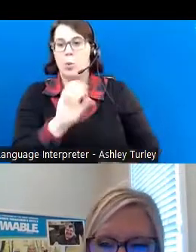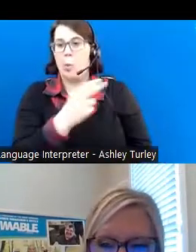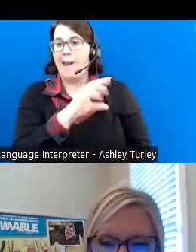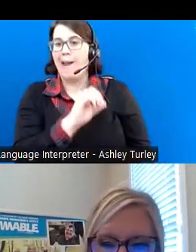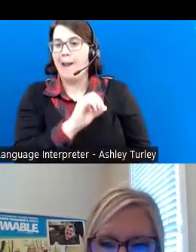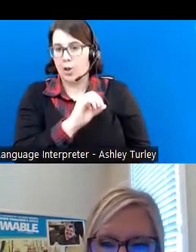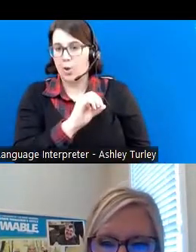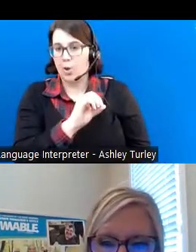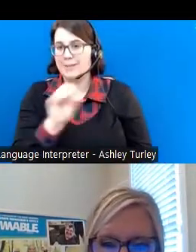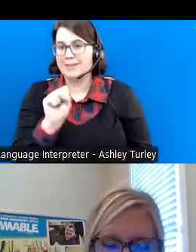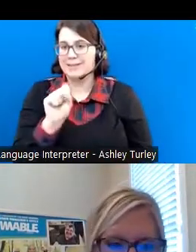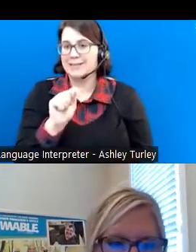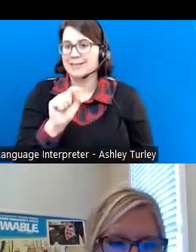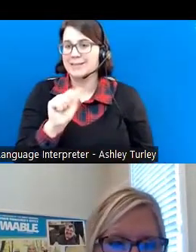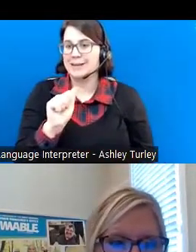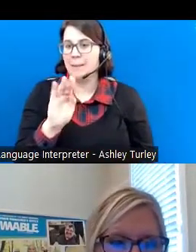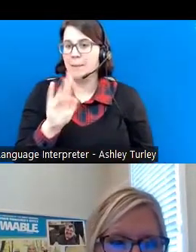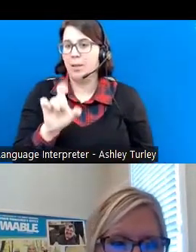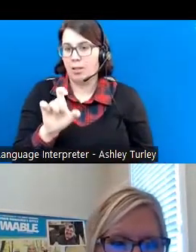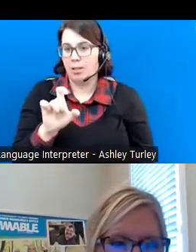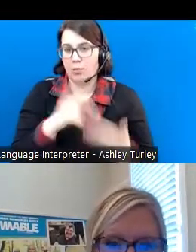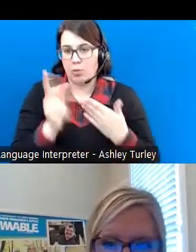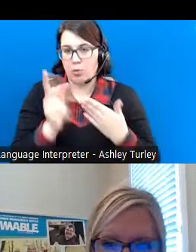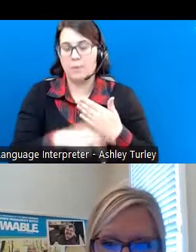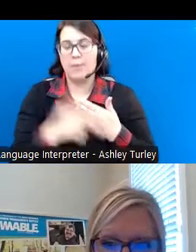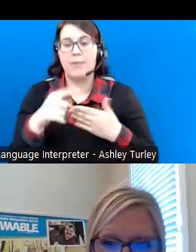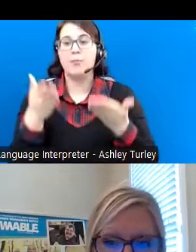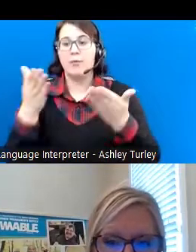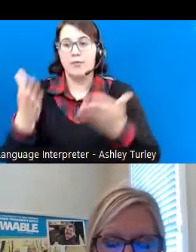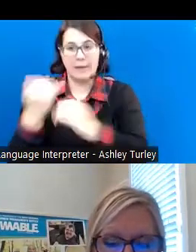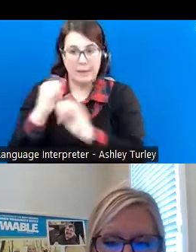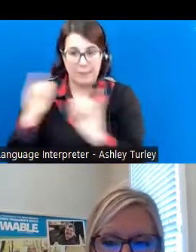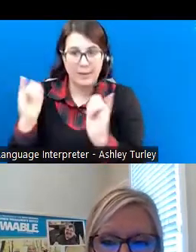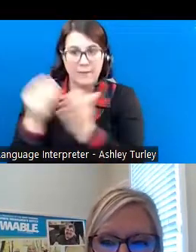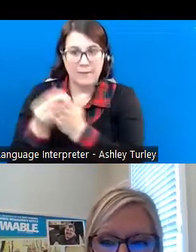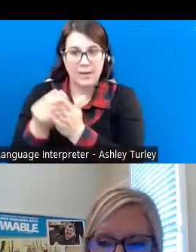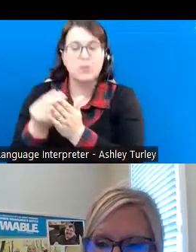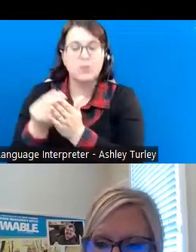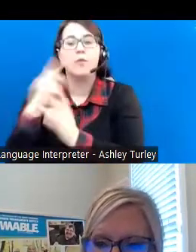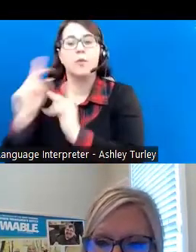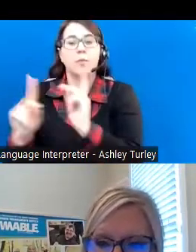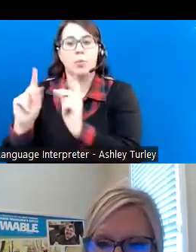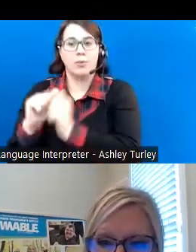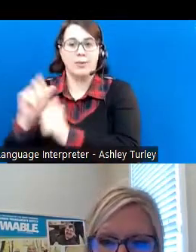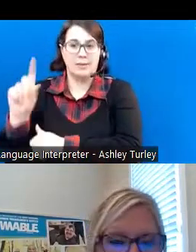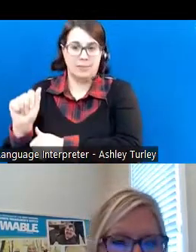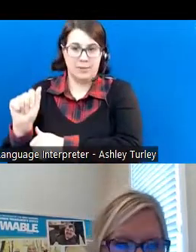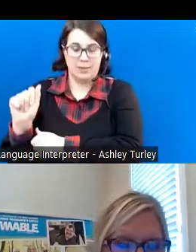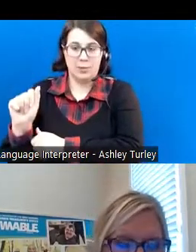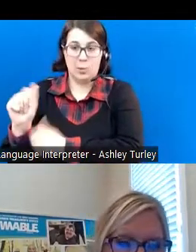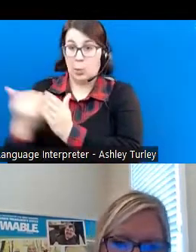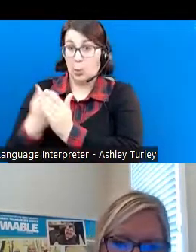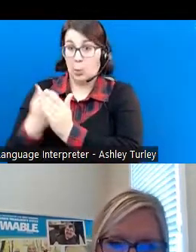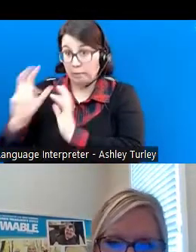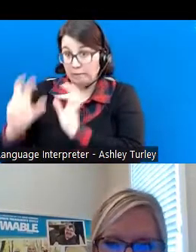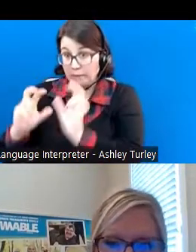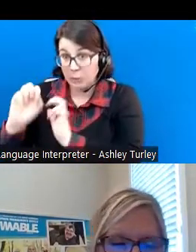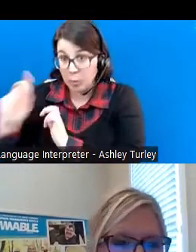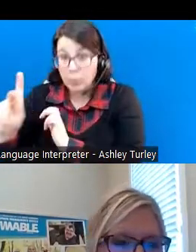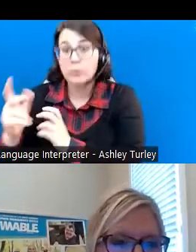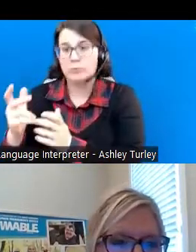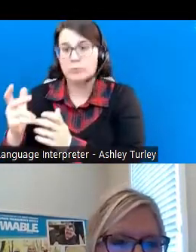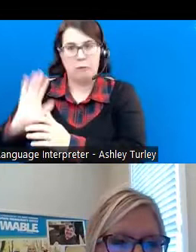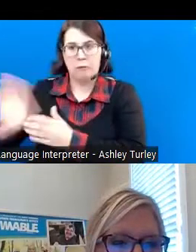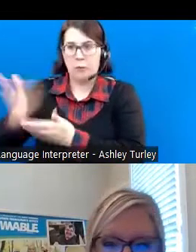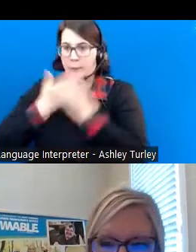they provide financial independence for individuals with a disability. They provide new investment opportunities that they didn't have